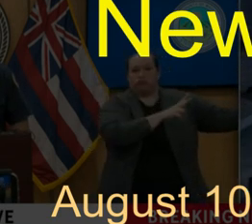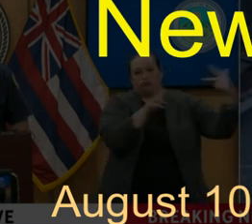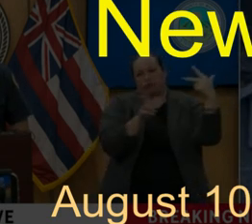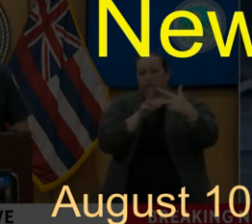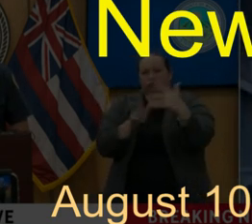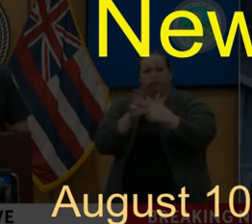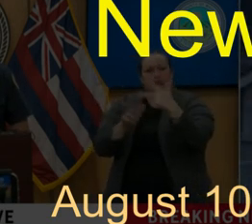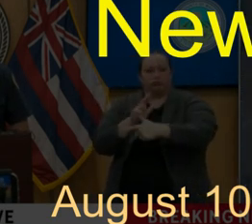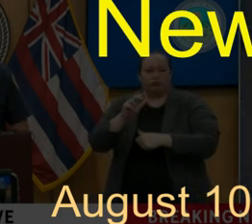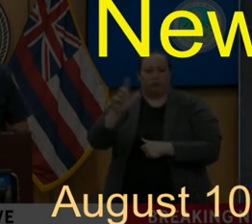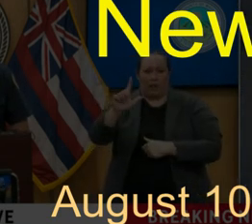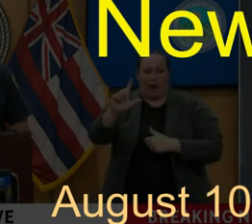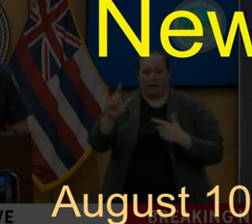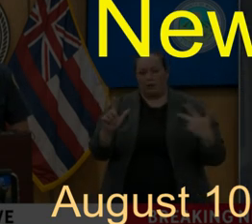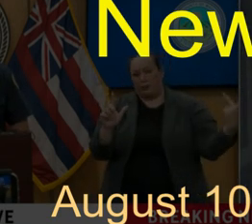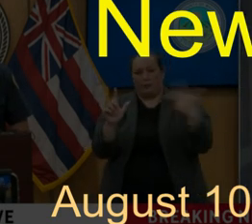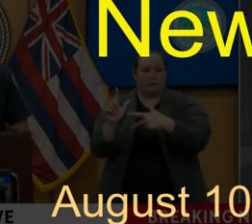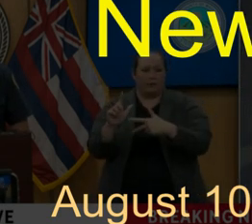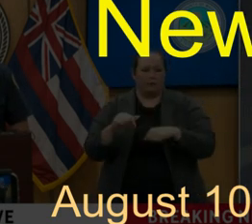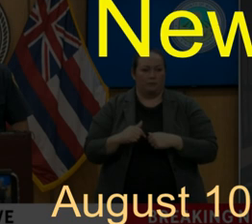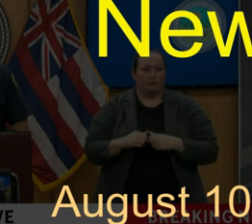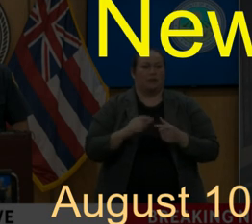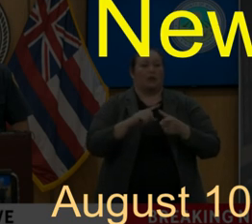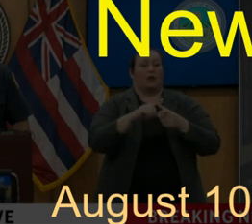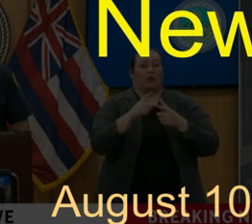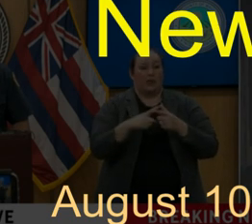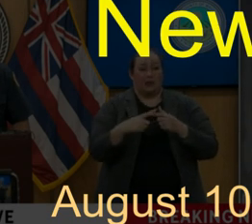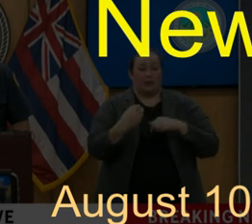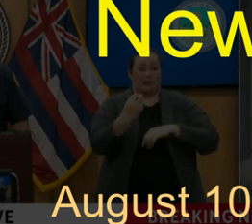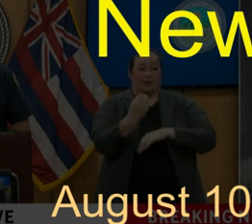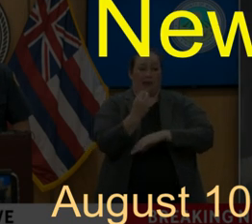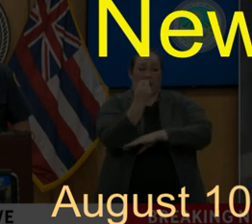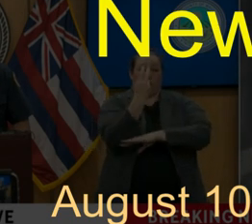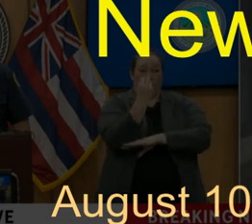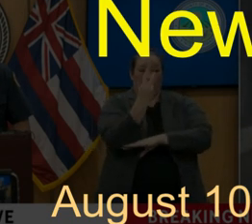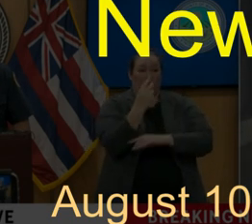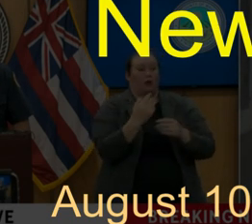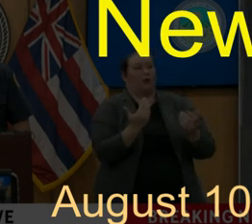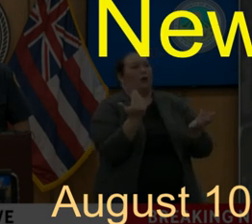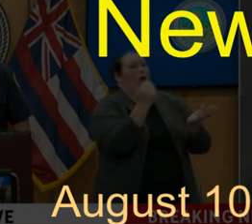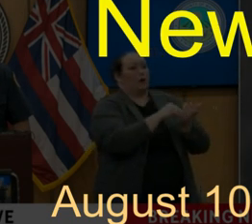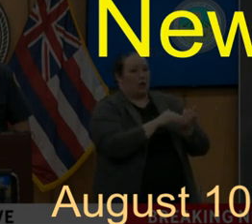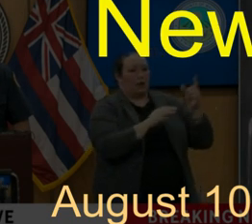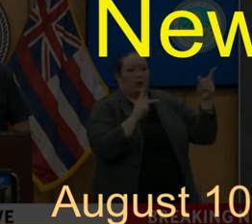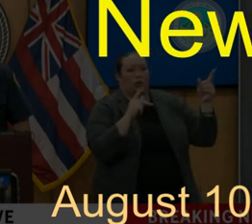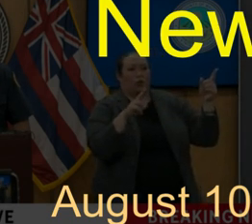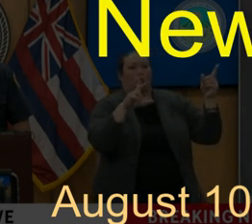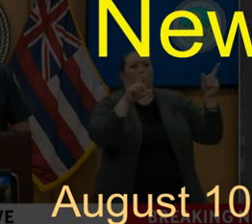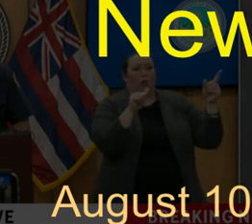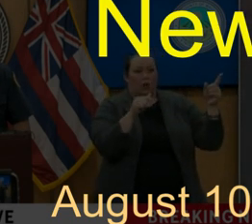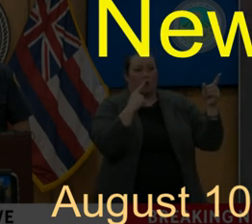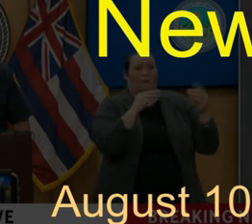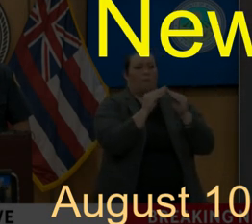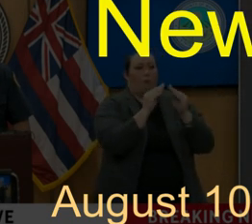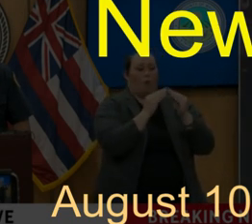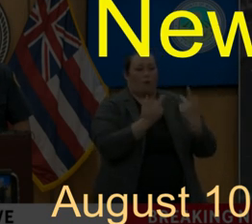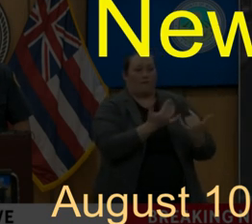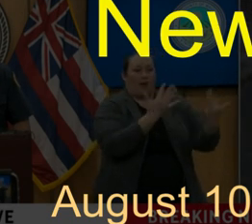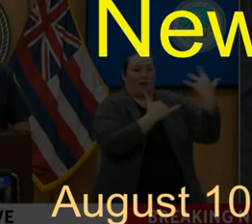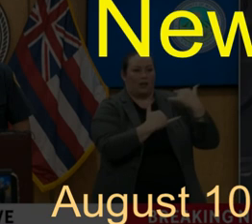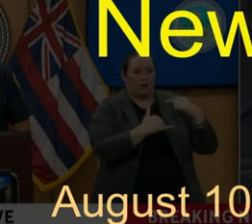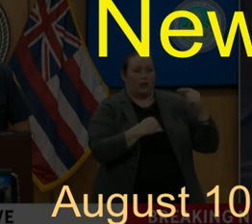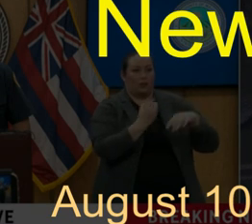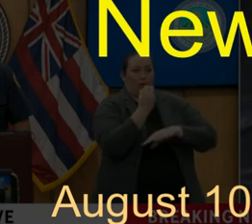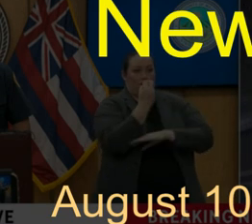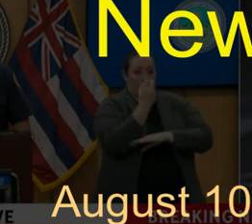And around noon, an additional fire started in Kula. And that spurred evacuations of